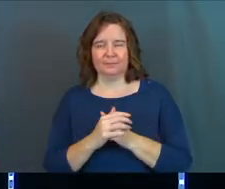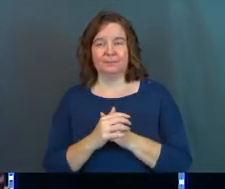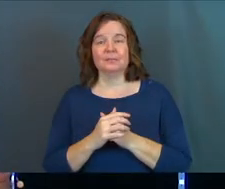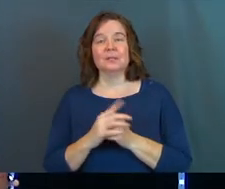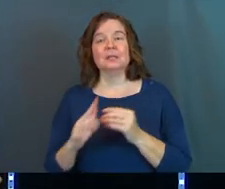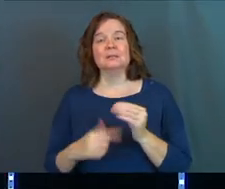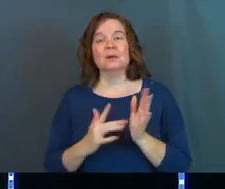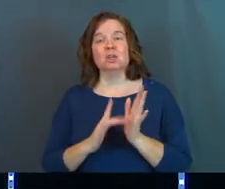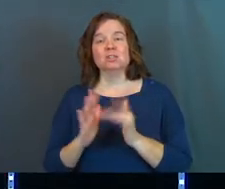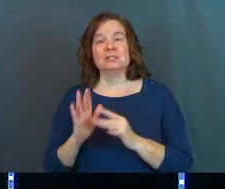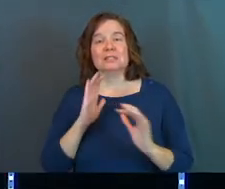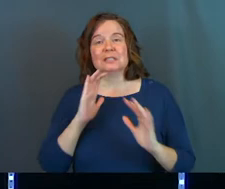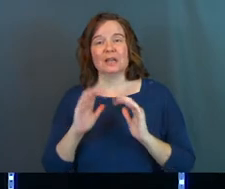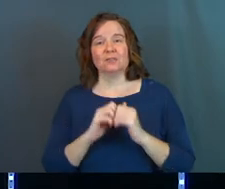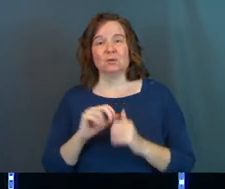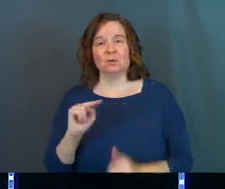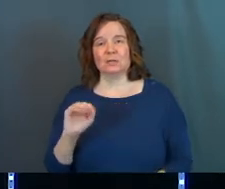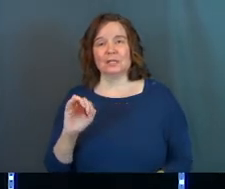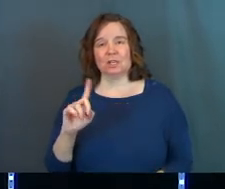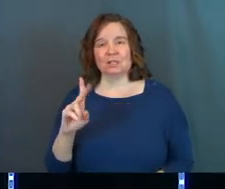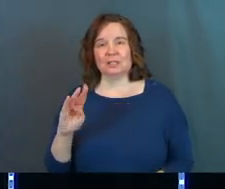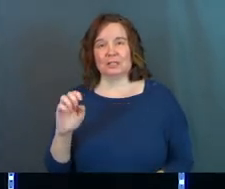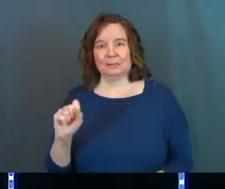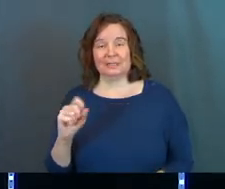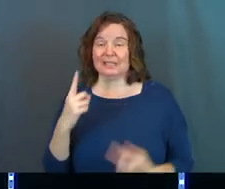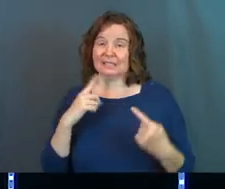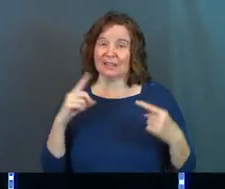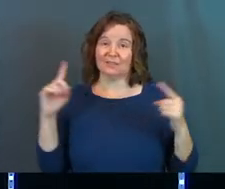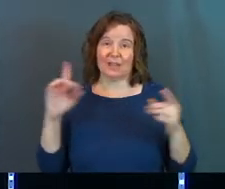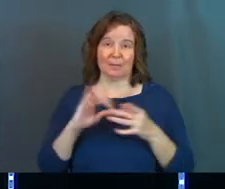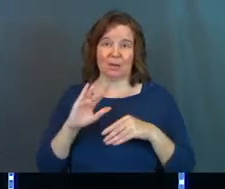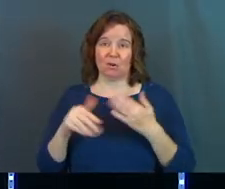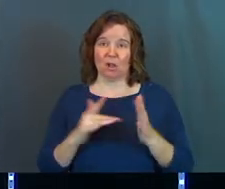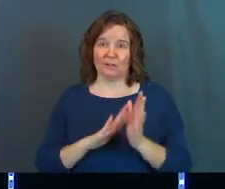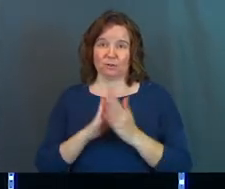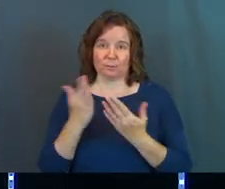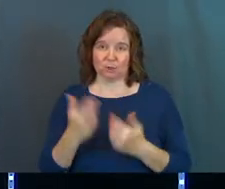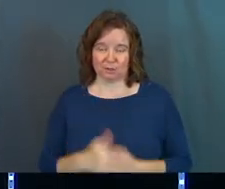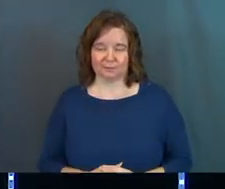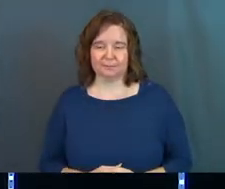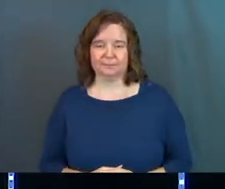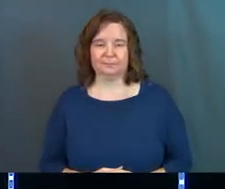This is about Jesus' conversation with Nicodemus. This is one of the most famous passages in all of scripture.